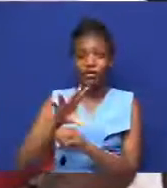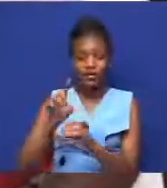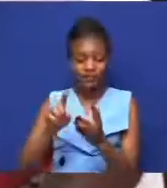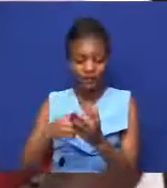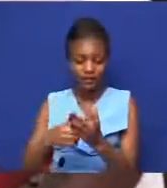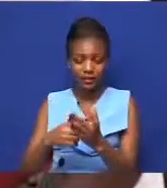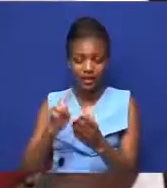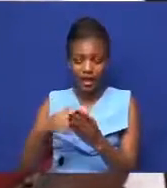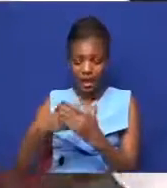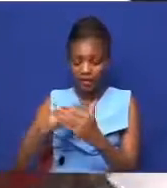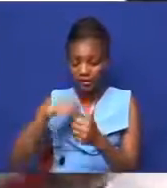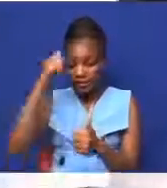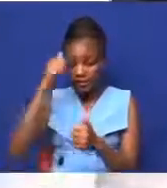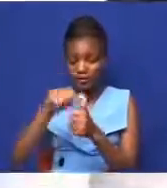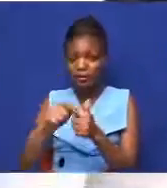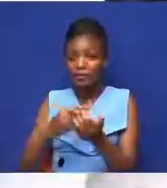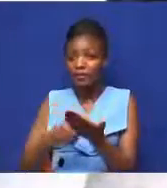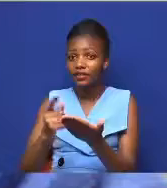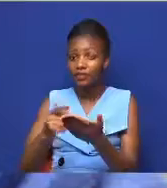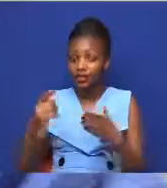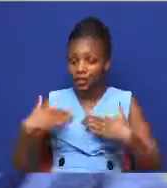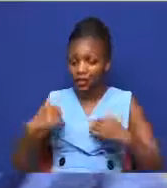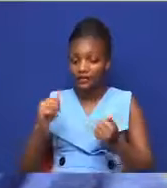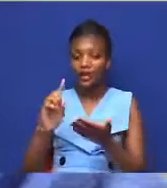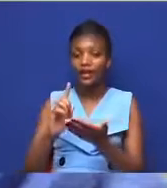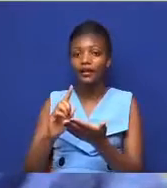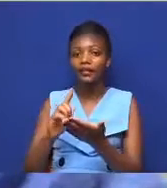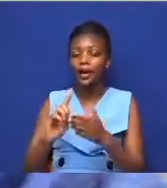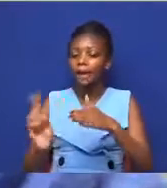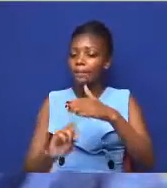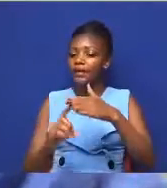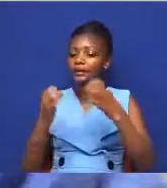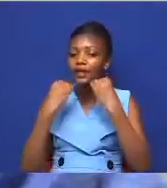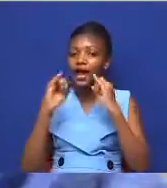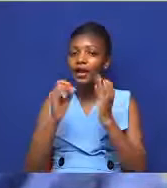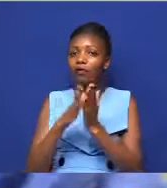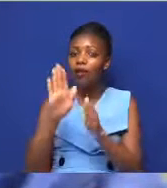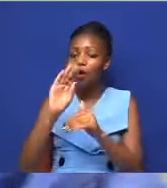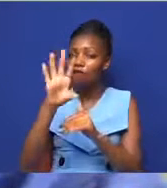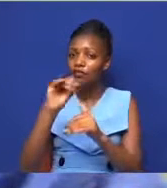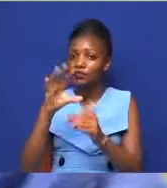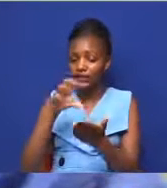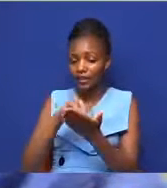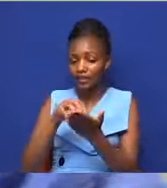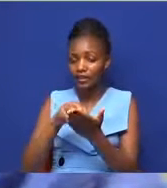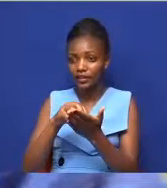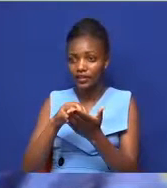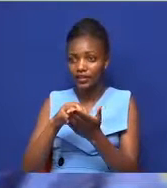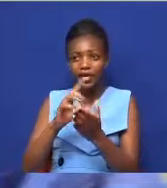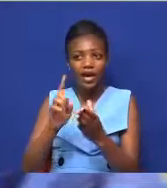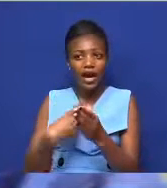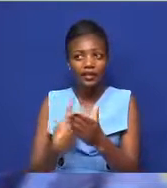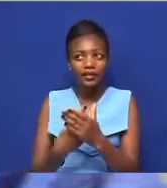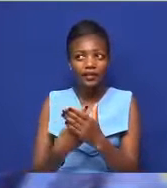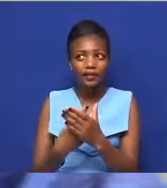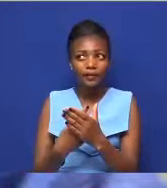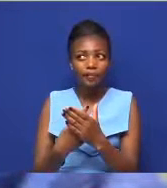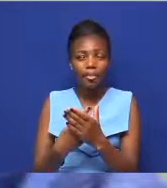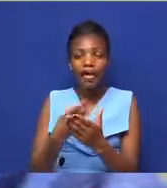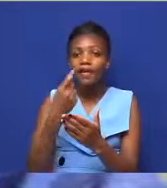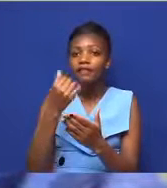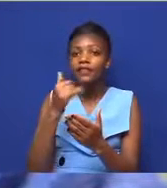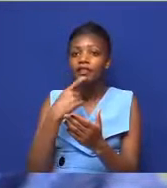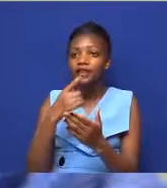this week the health ministry announced more 15 cases. However, the Burundi government said they have already discharged 20